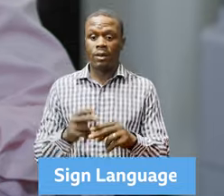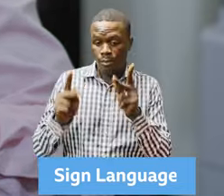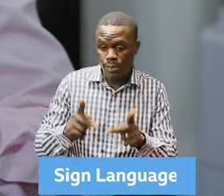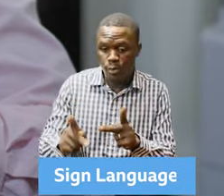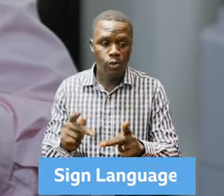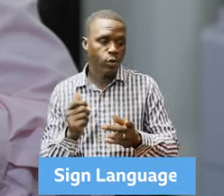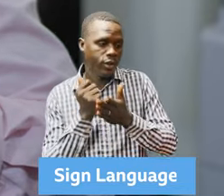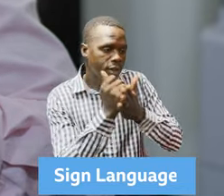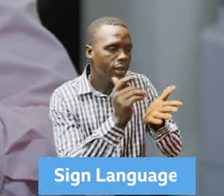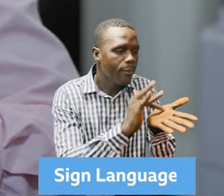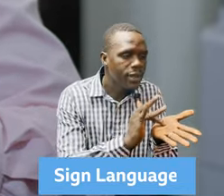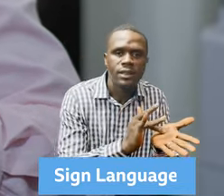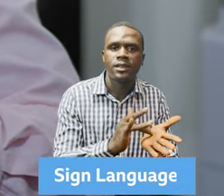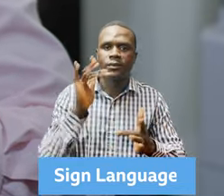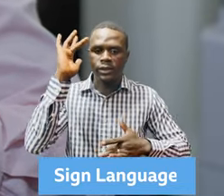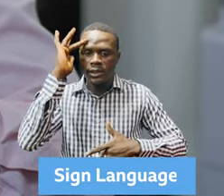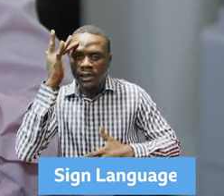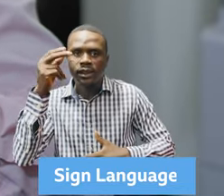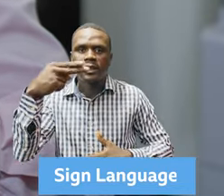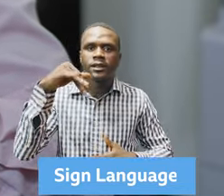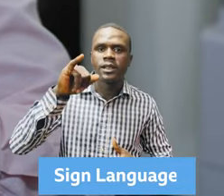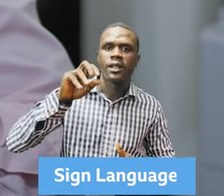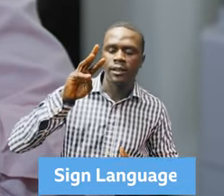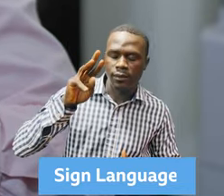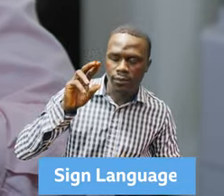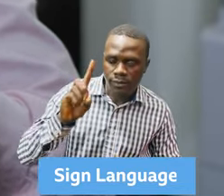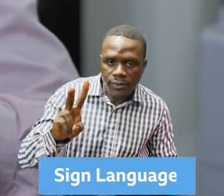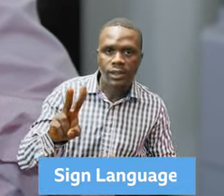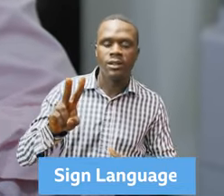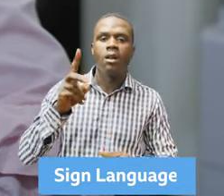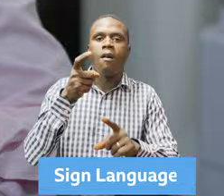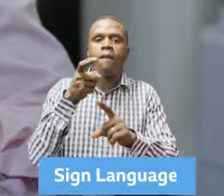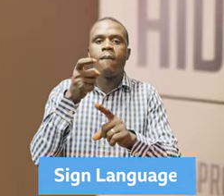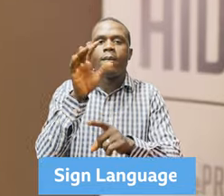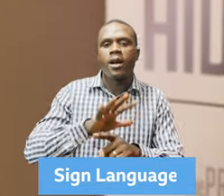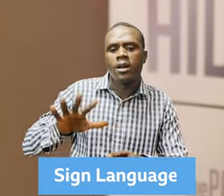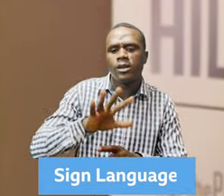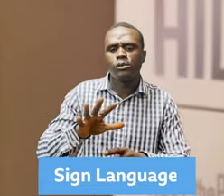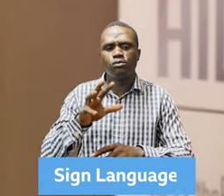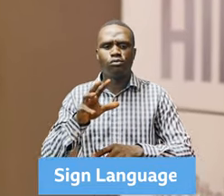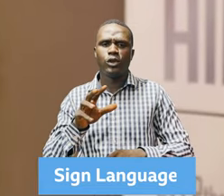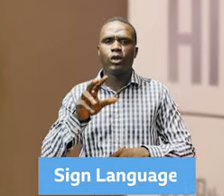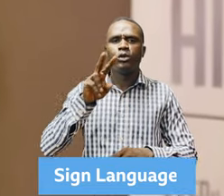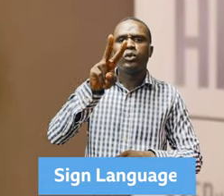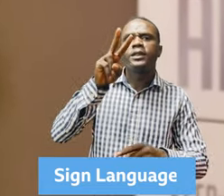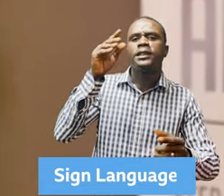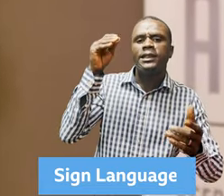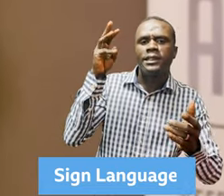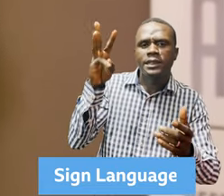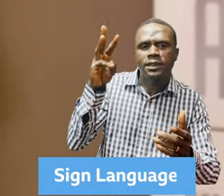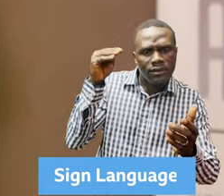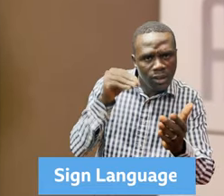100%, from 23,000 to 46,000 in the last two years. And this strongly